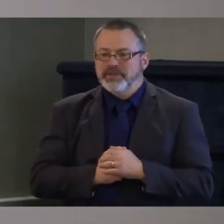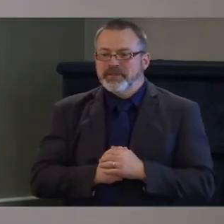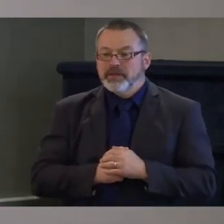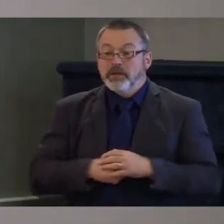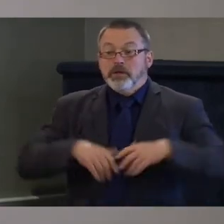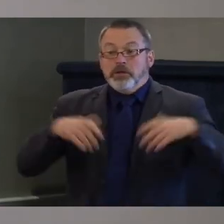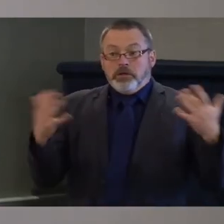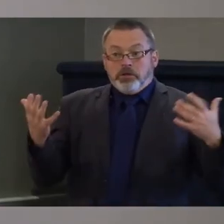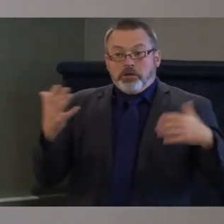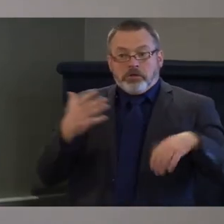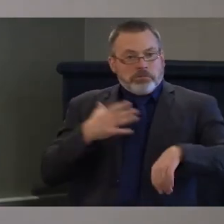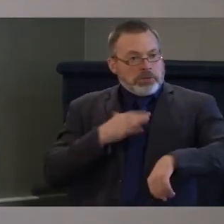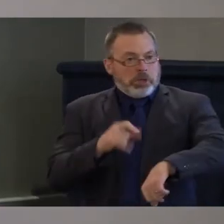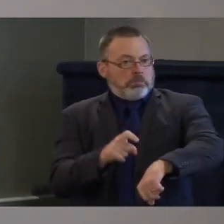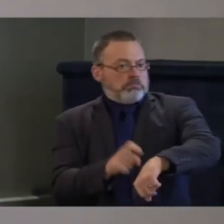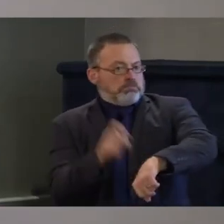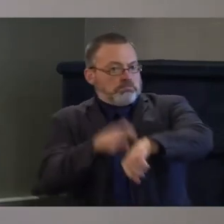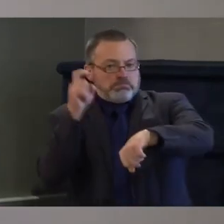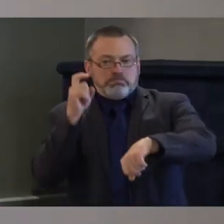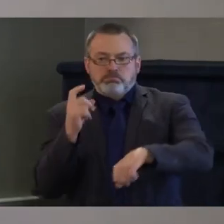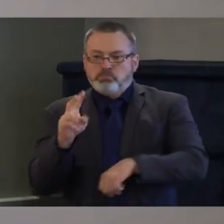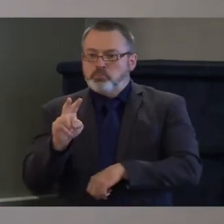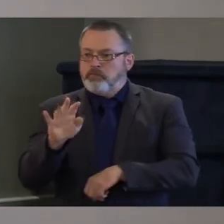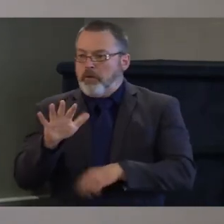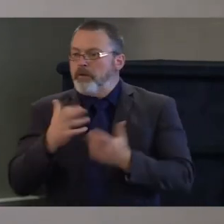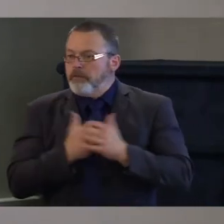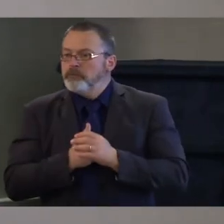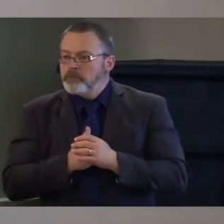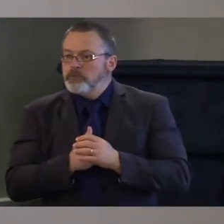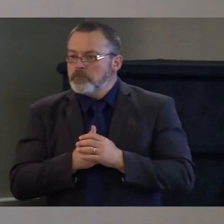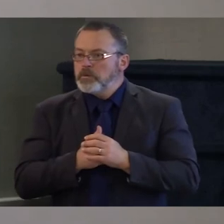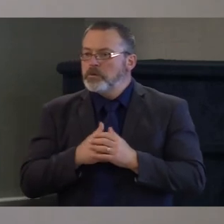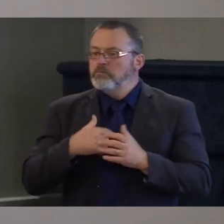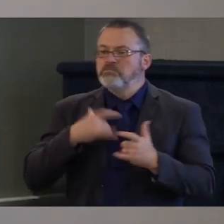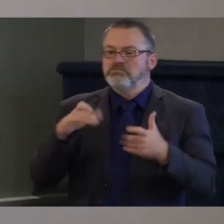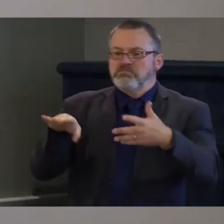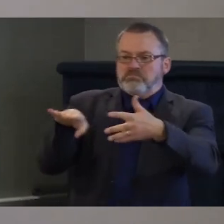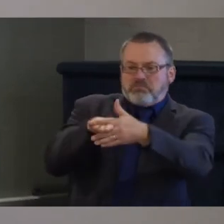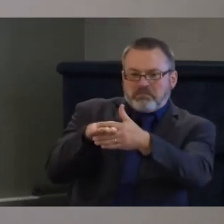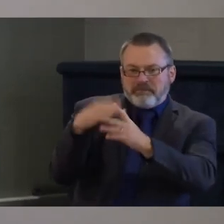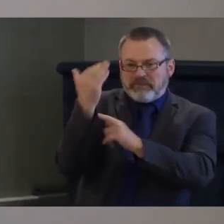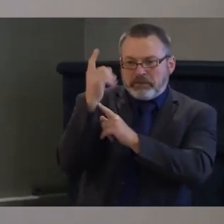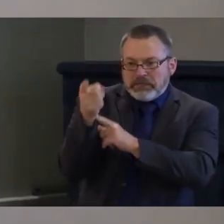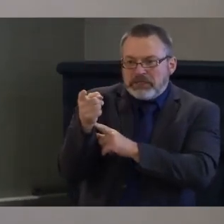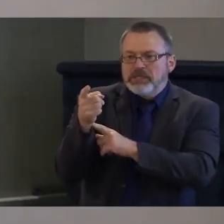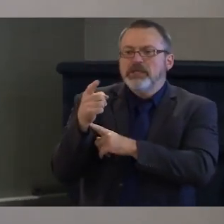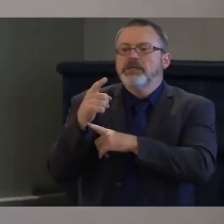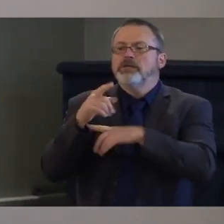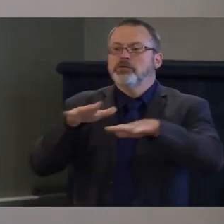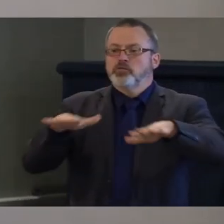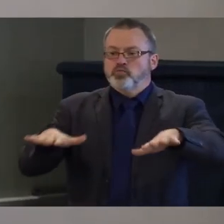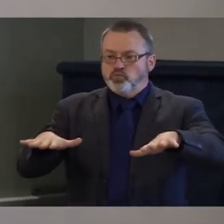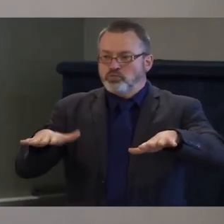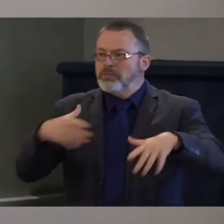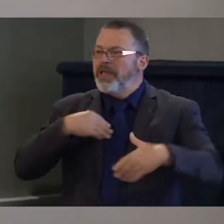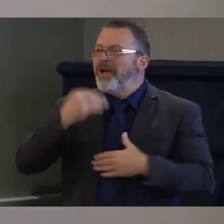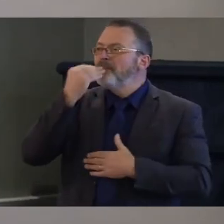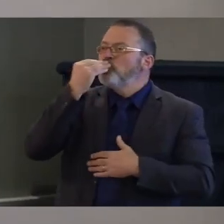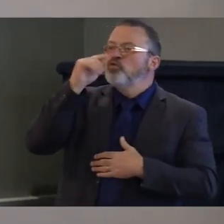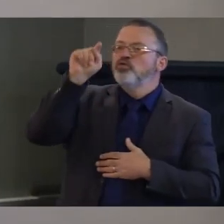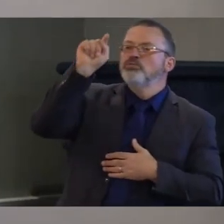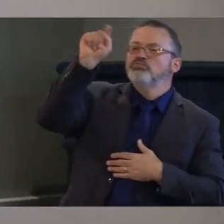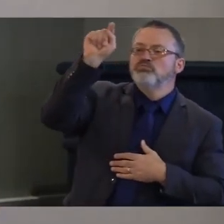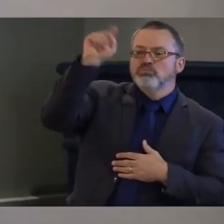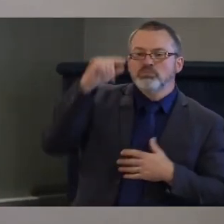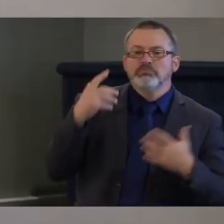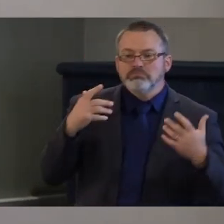here so we have at least 10 minutes we tend on 15 there's some food out there there's time for a bio break meet talk